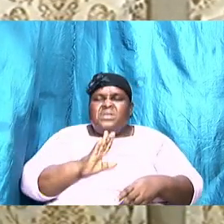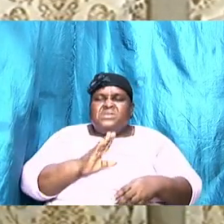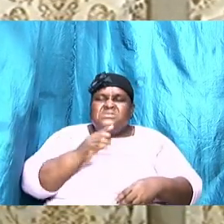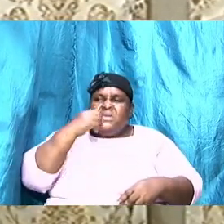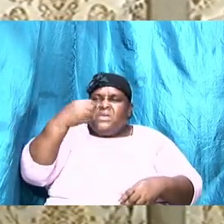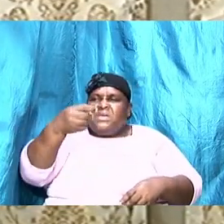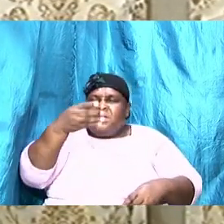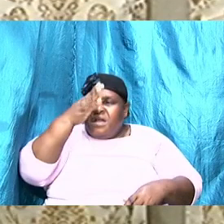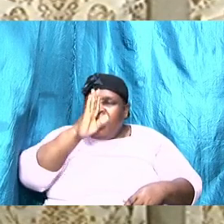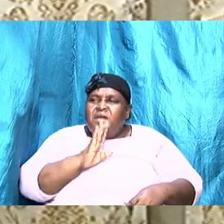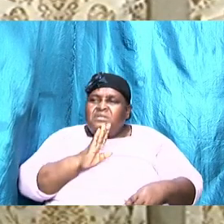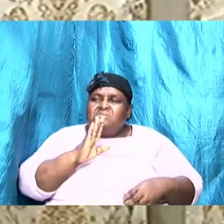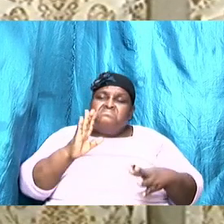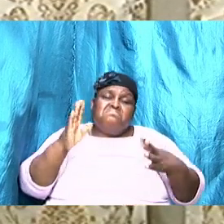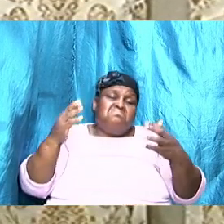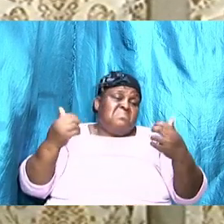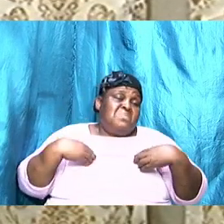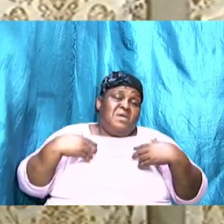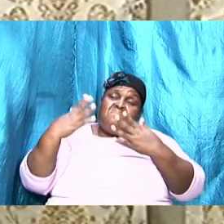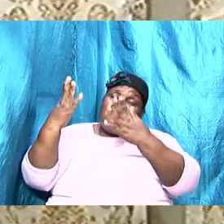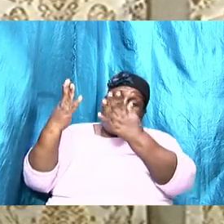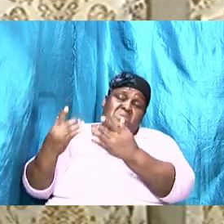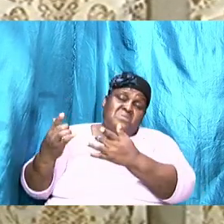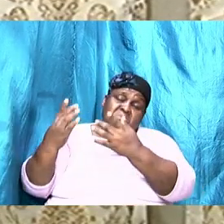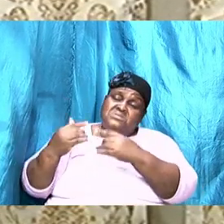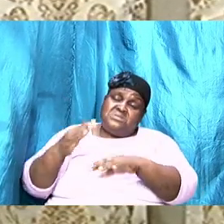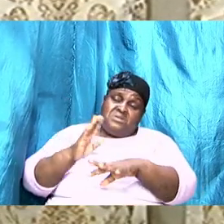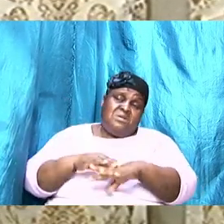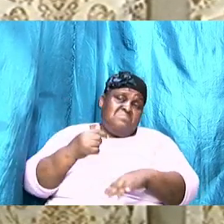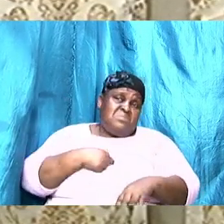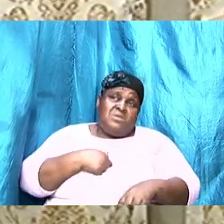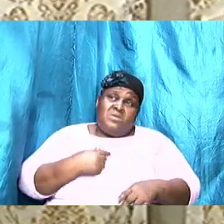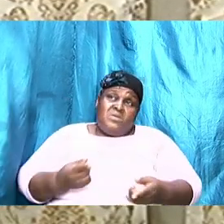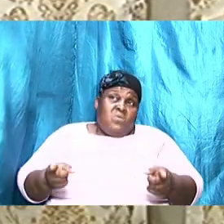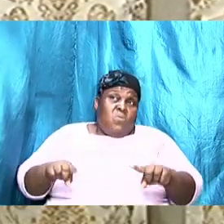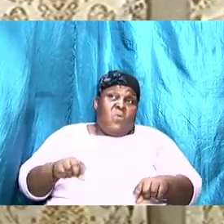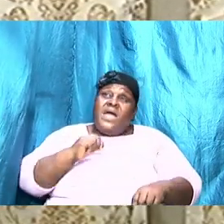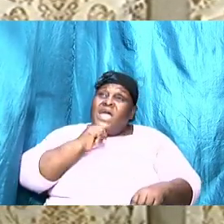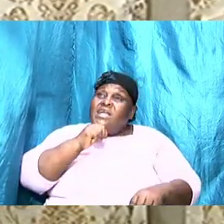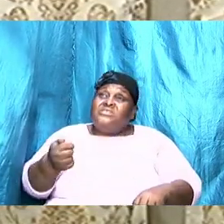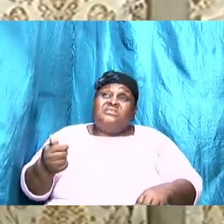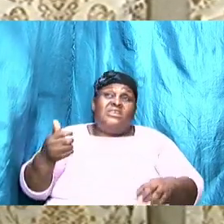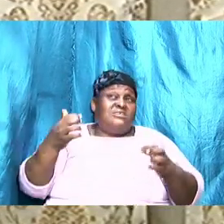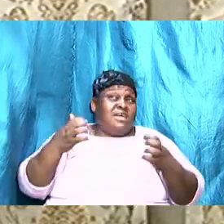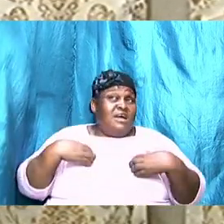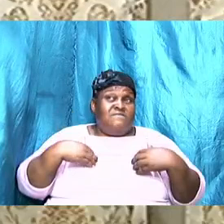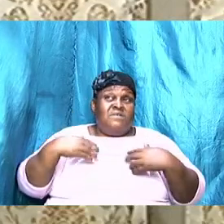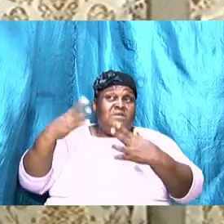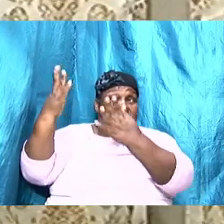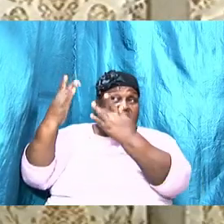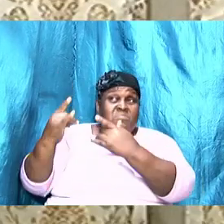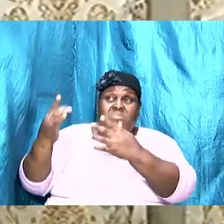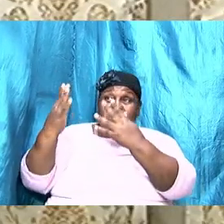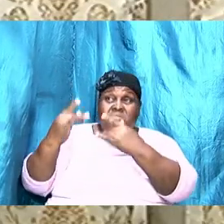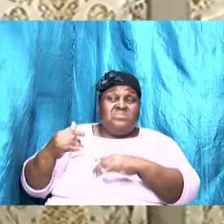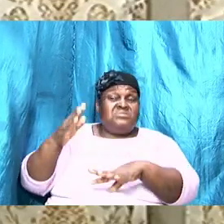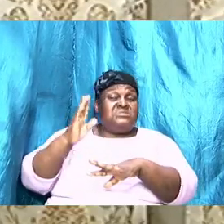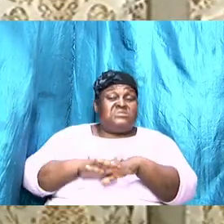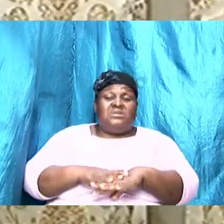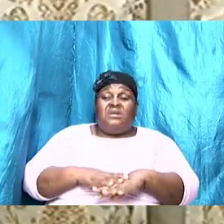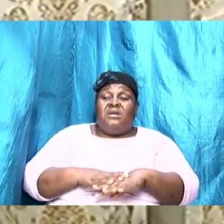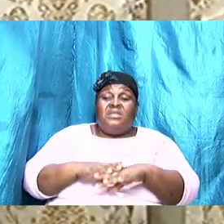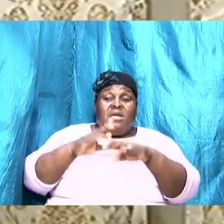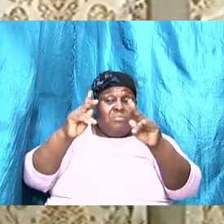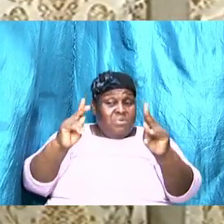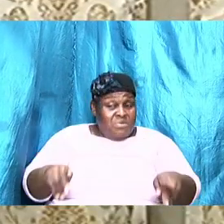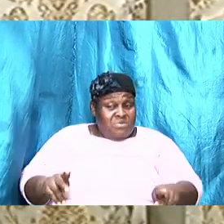while we will not have mercy on those that did us less than what